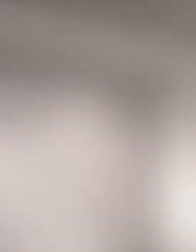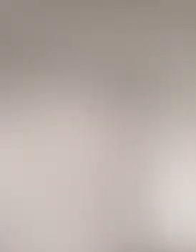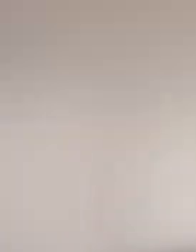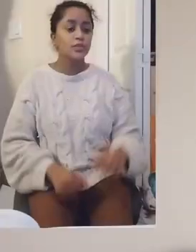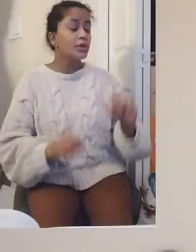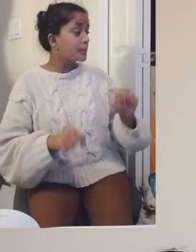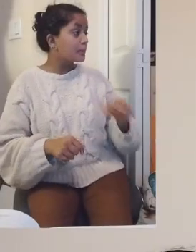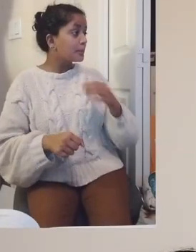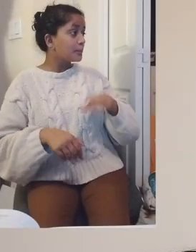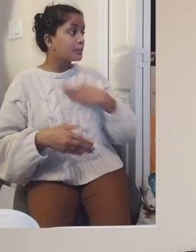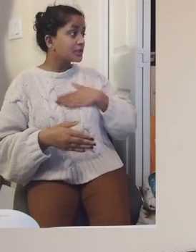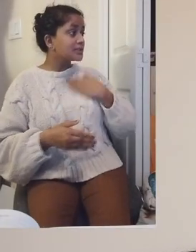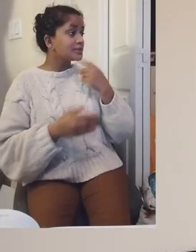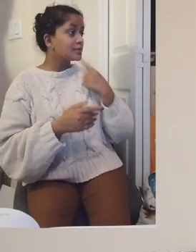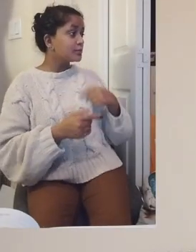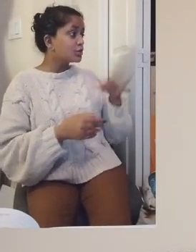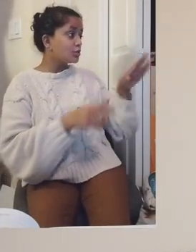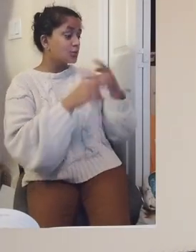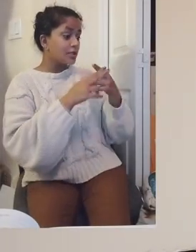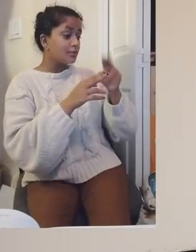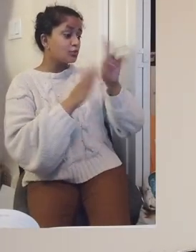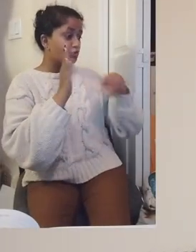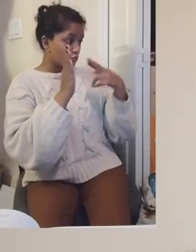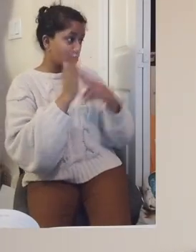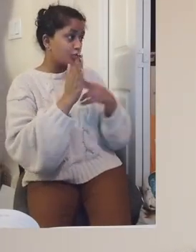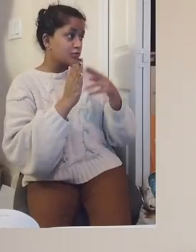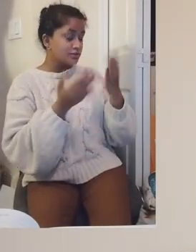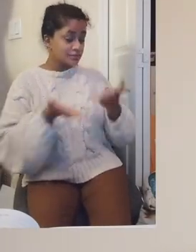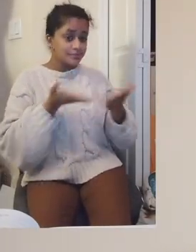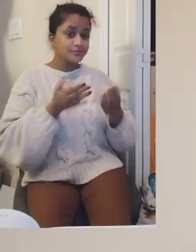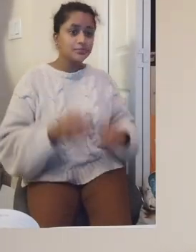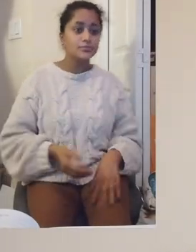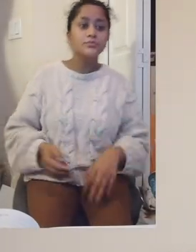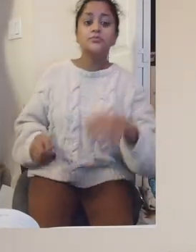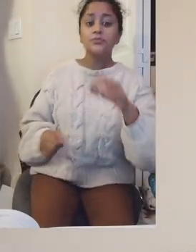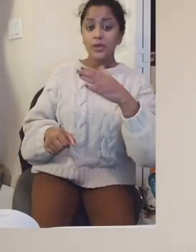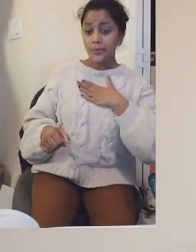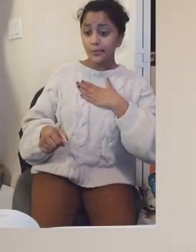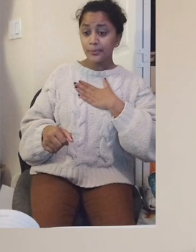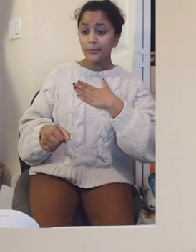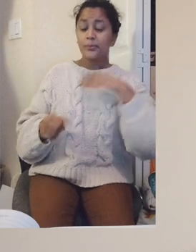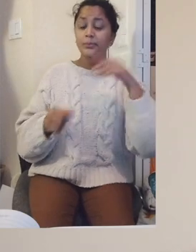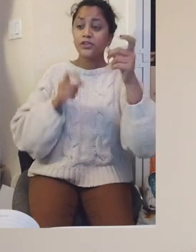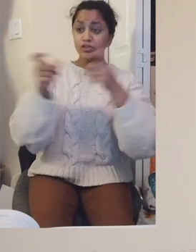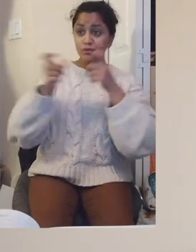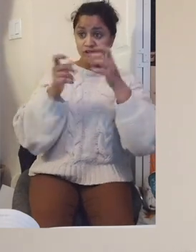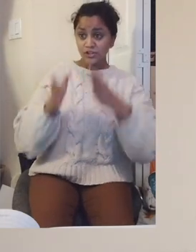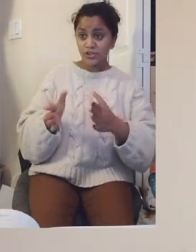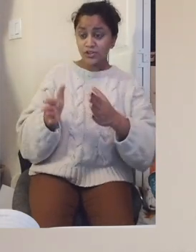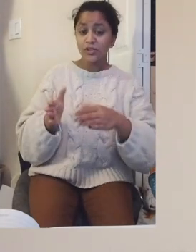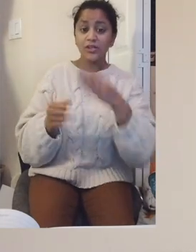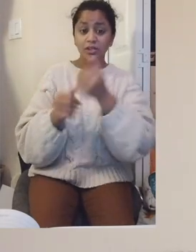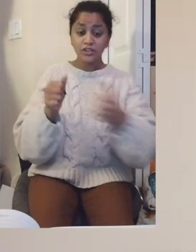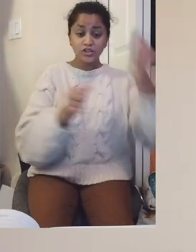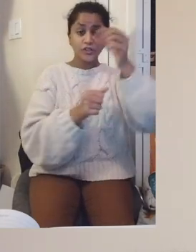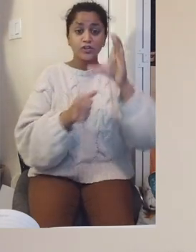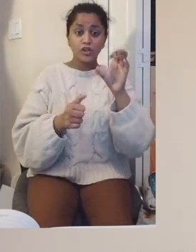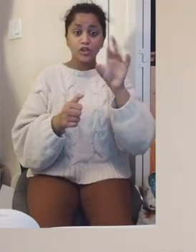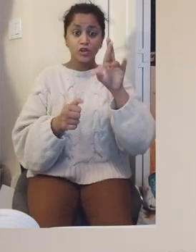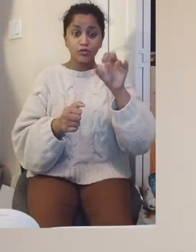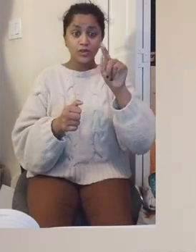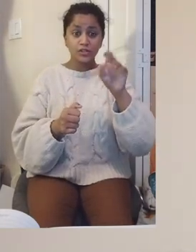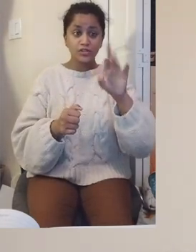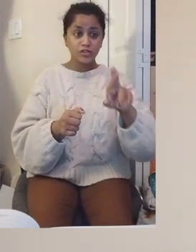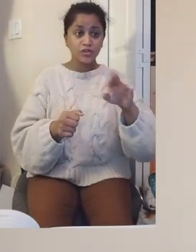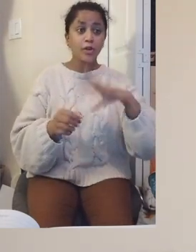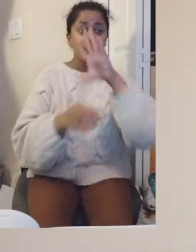Can you please tell me your name is the role of the National Gallery? Absolutely! I am the Director of the National Gallery and